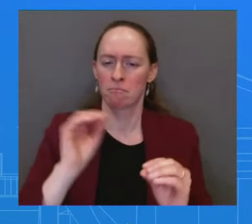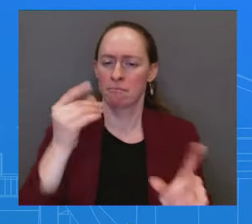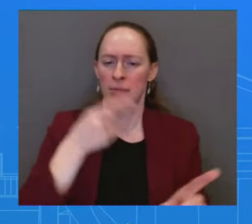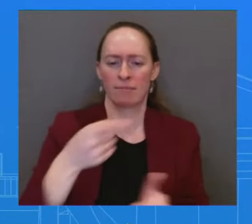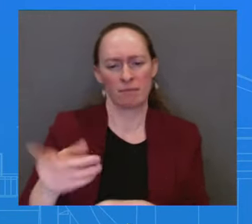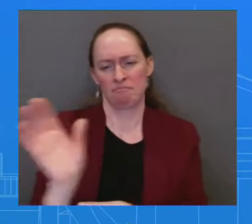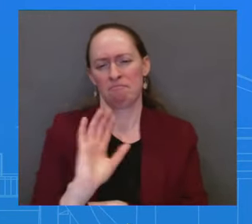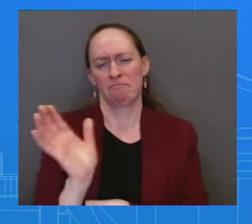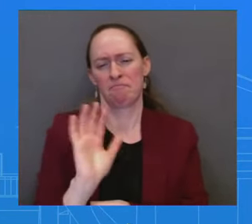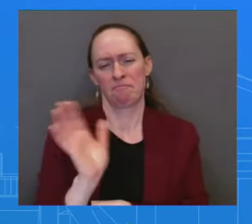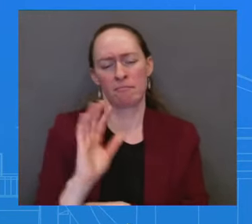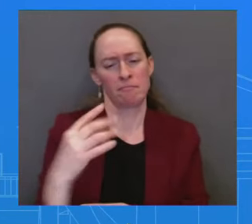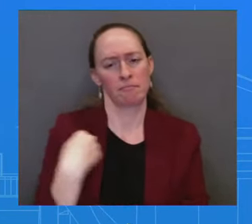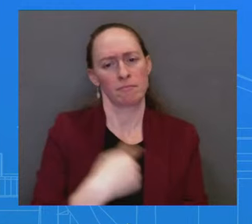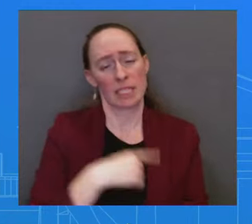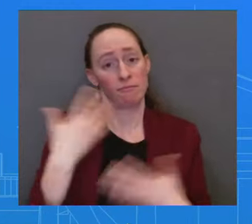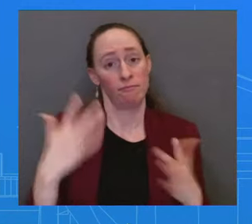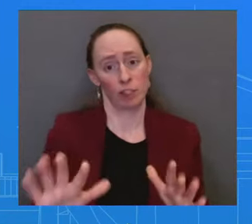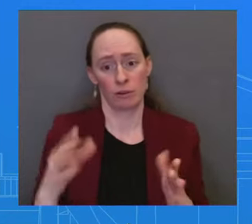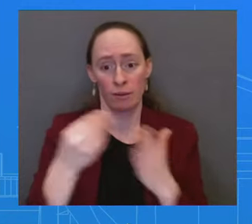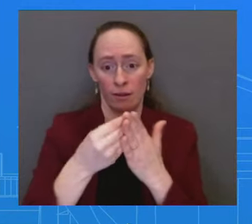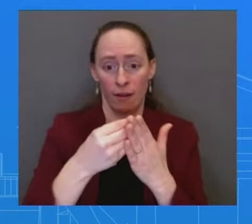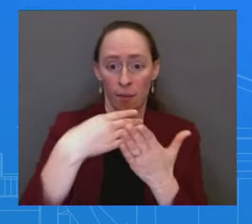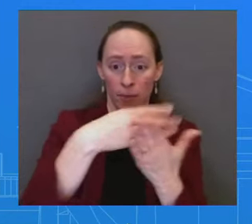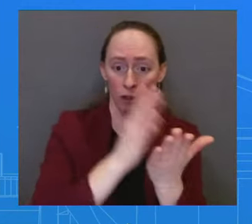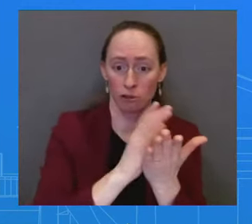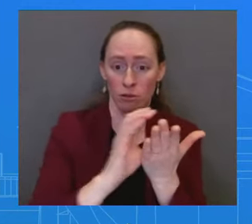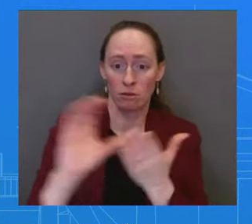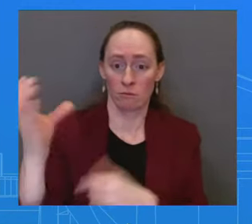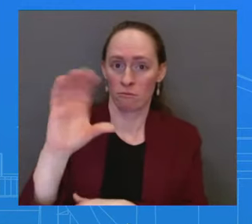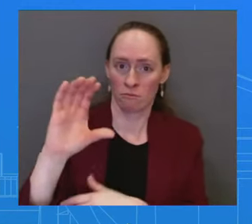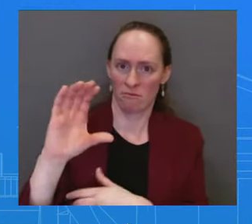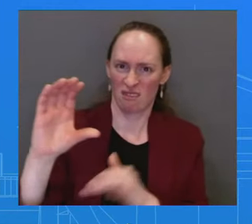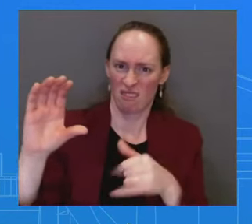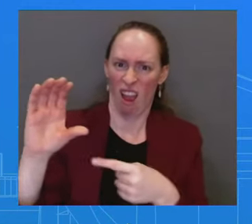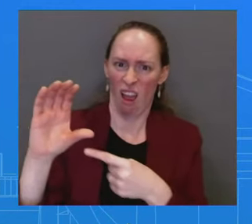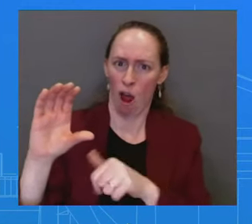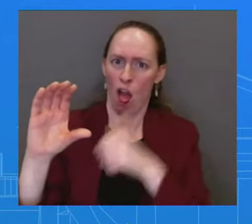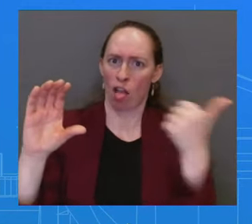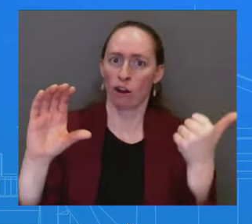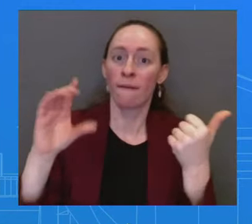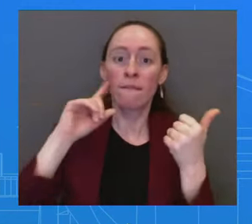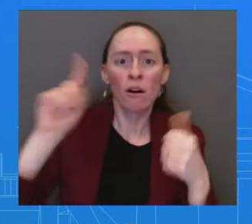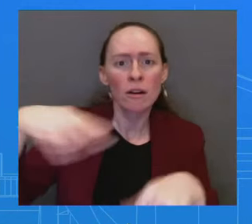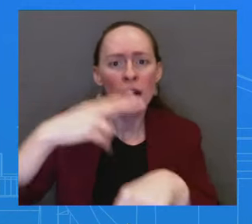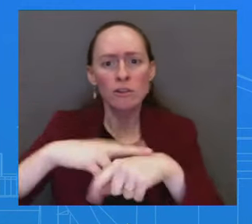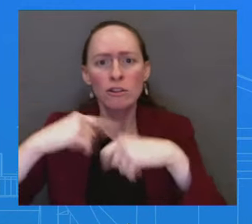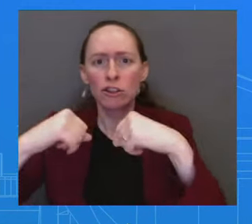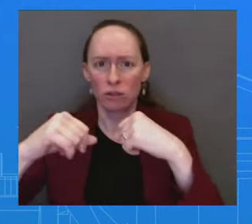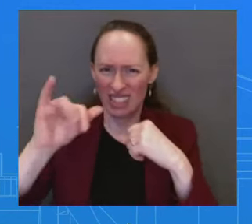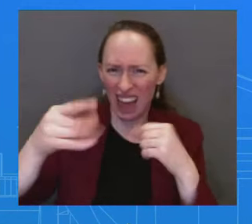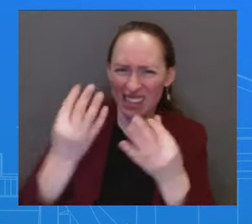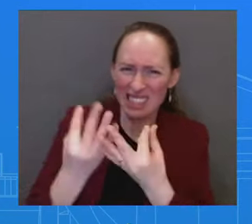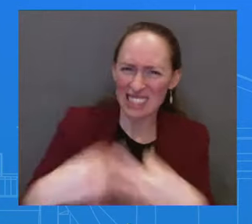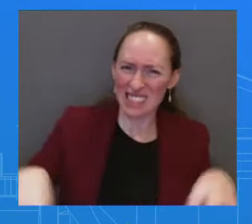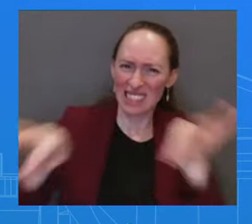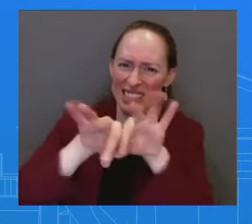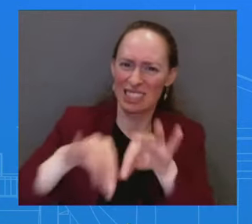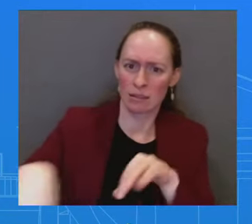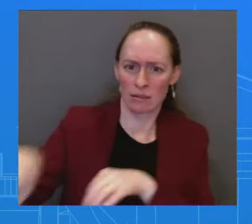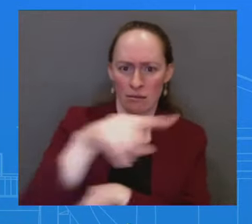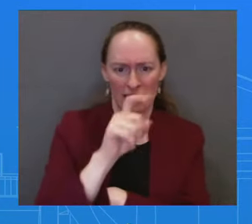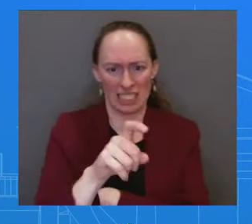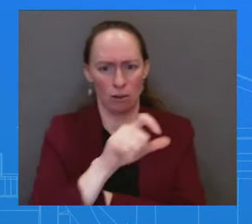is incredibly important. We want Congress to move forward with it. We want Congress to act on this supplemental. It is an